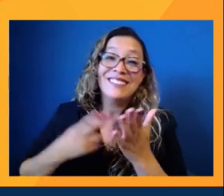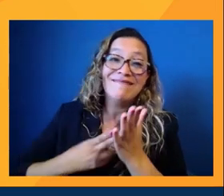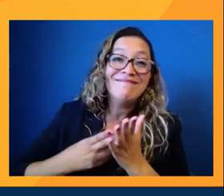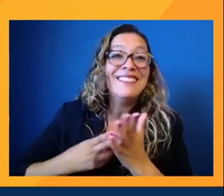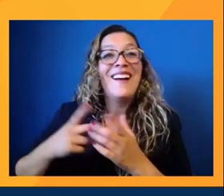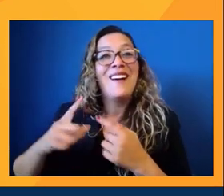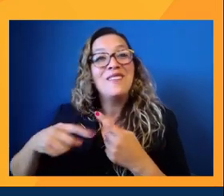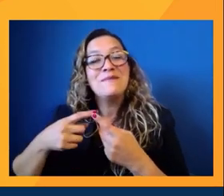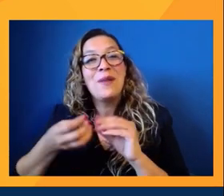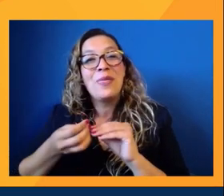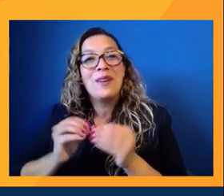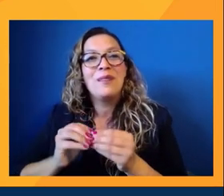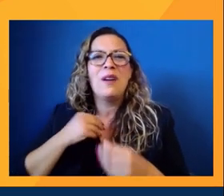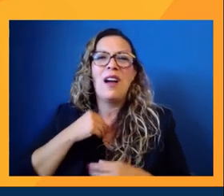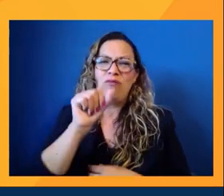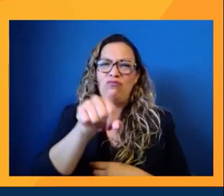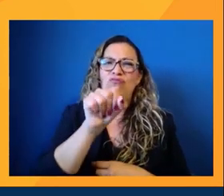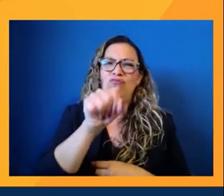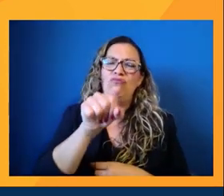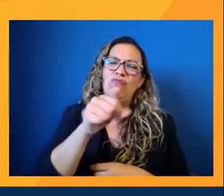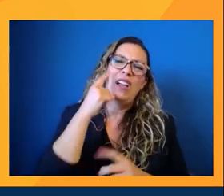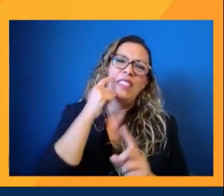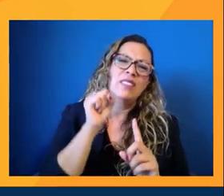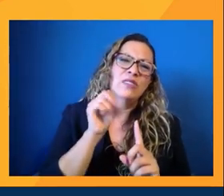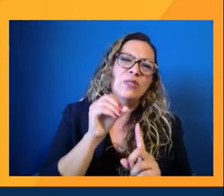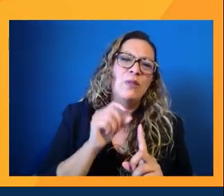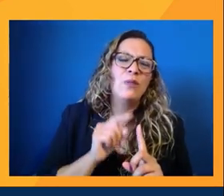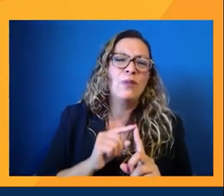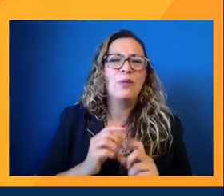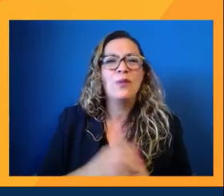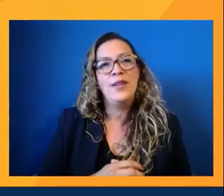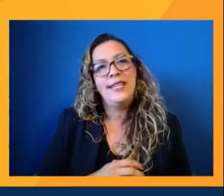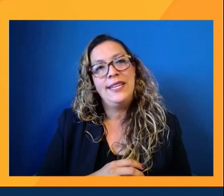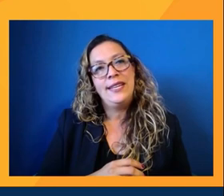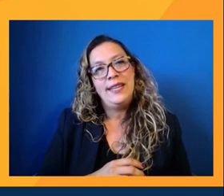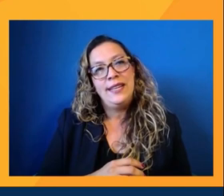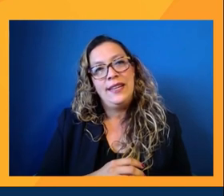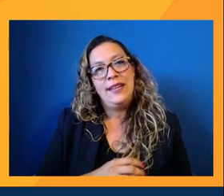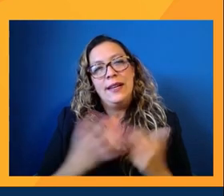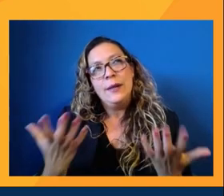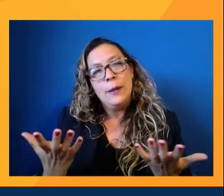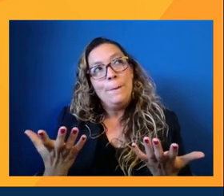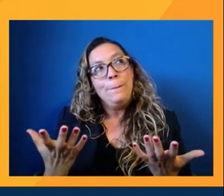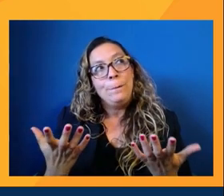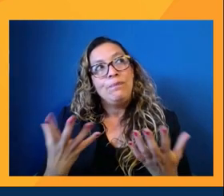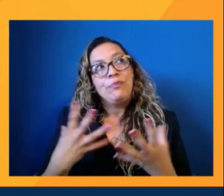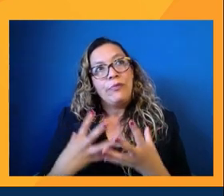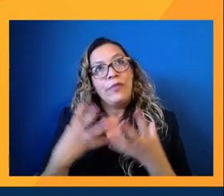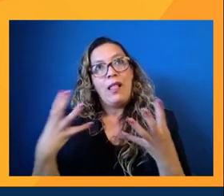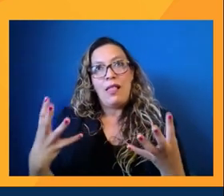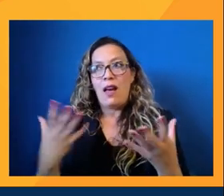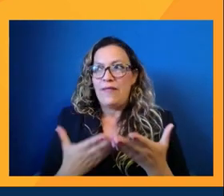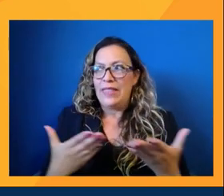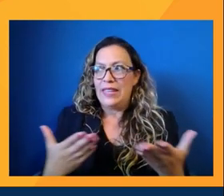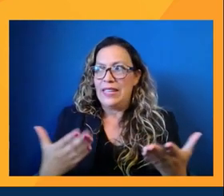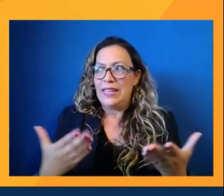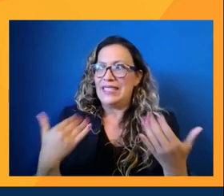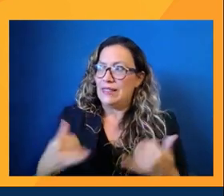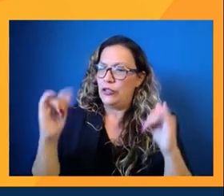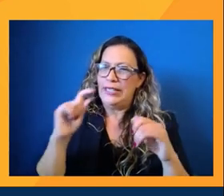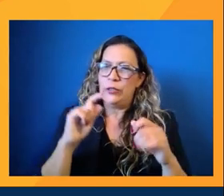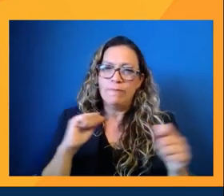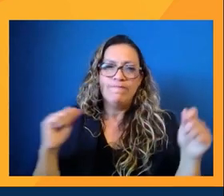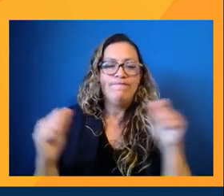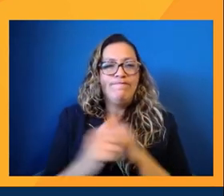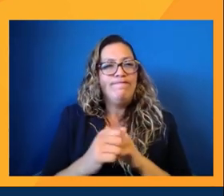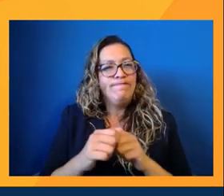I think so. I think that the, there are a lot of things that still need to happen, right? For us